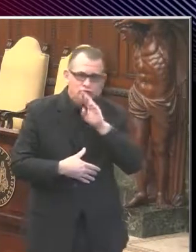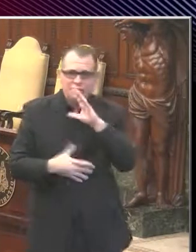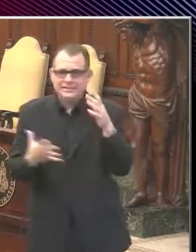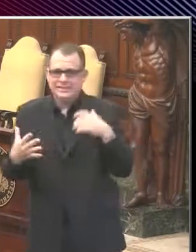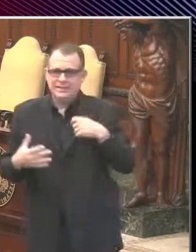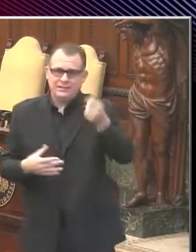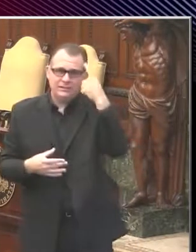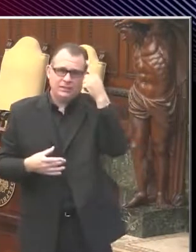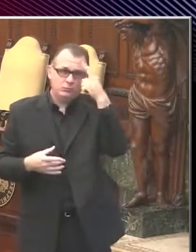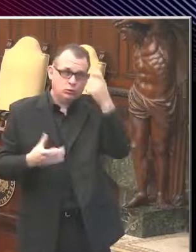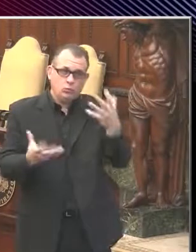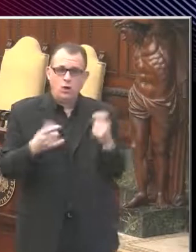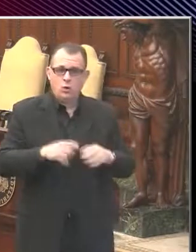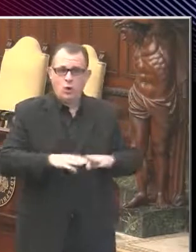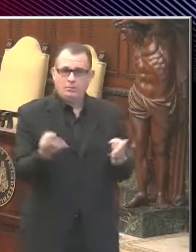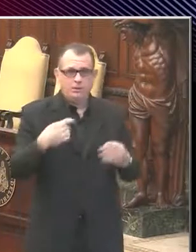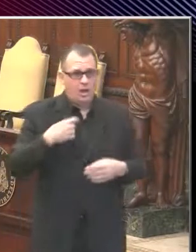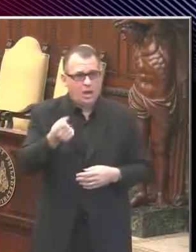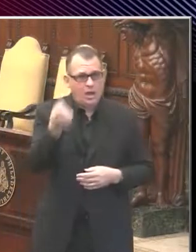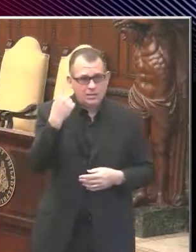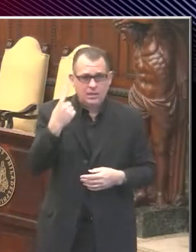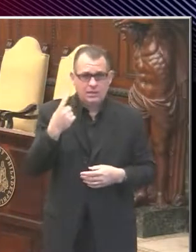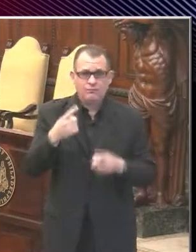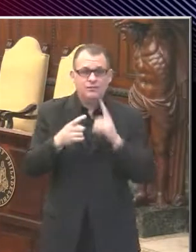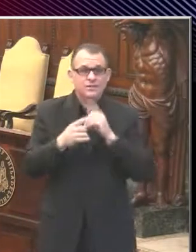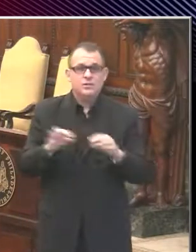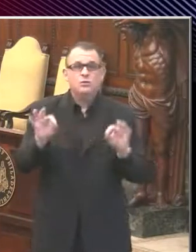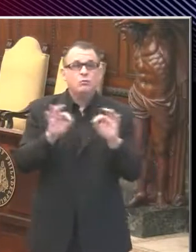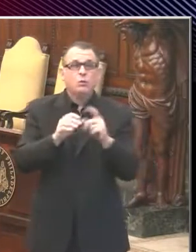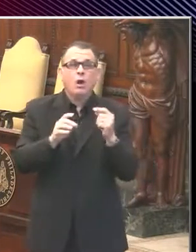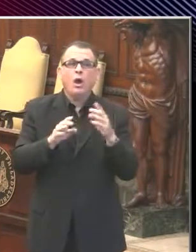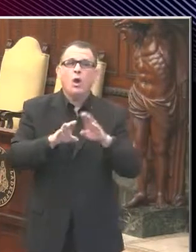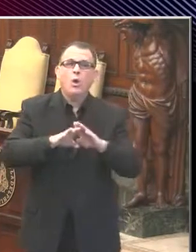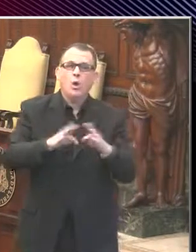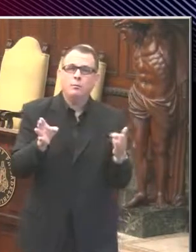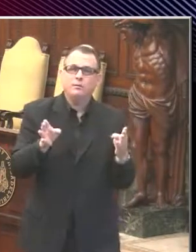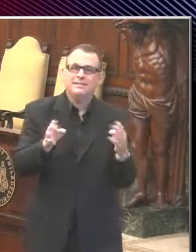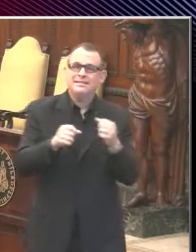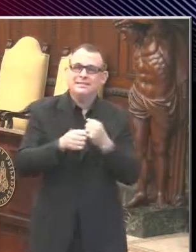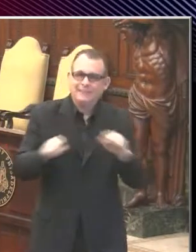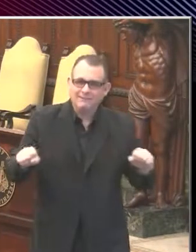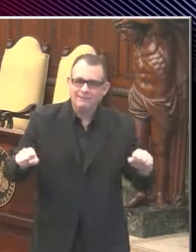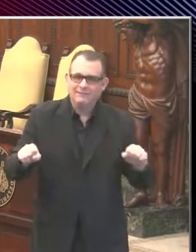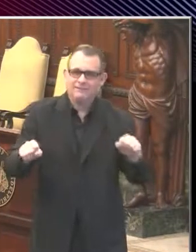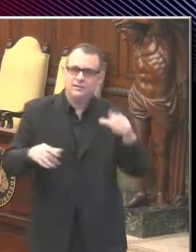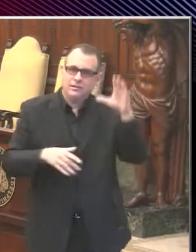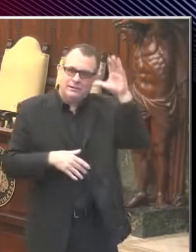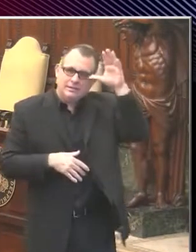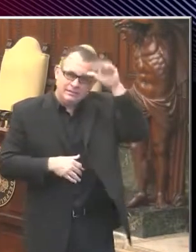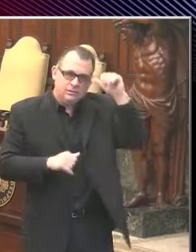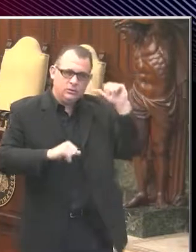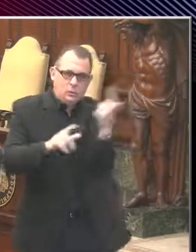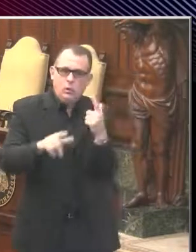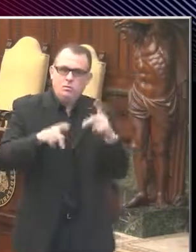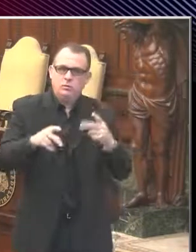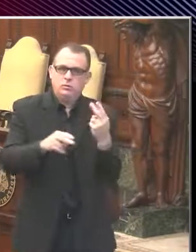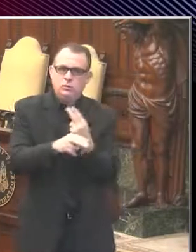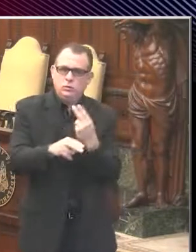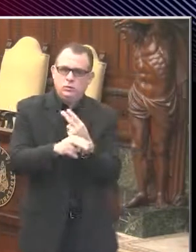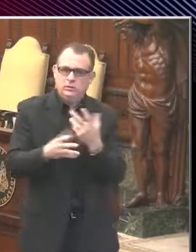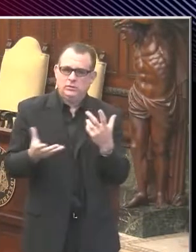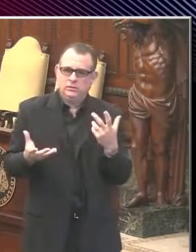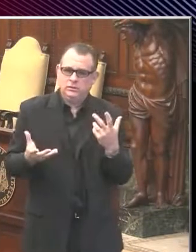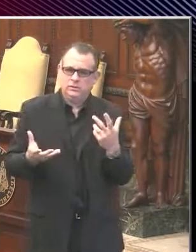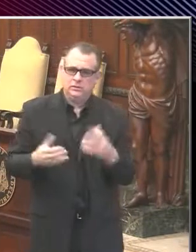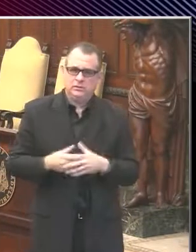reopen safely if we are really vigilant about the mask use. So to the extent that they're reopening without